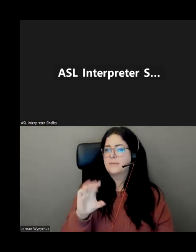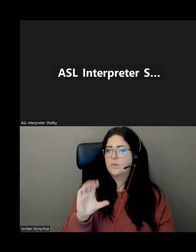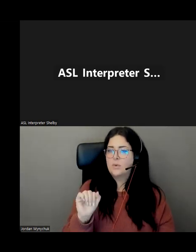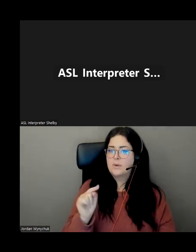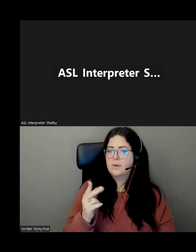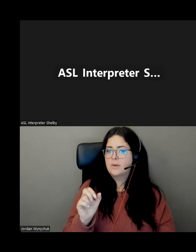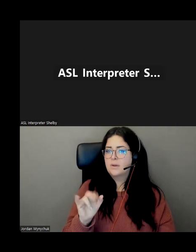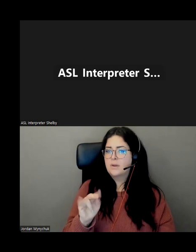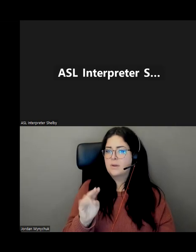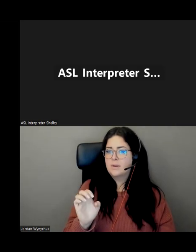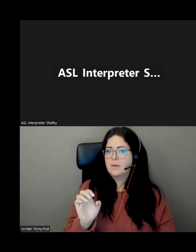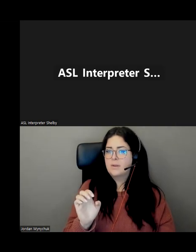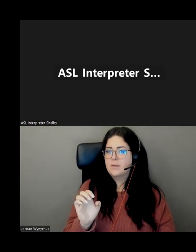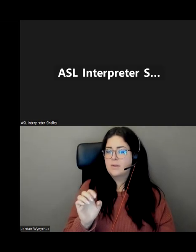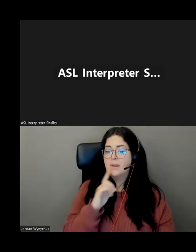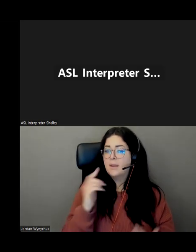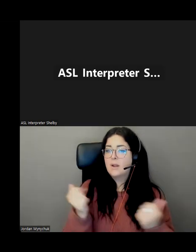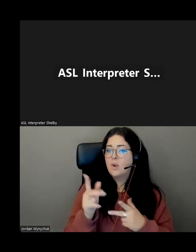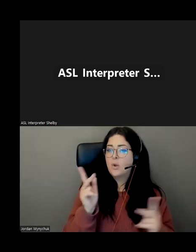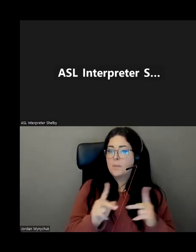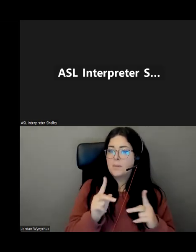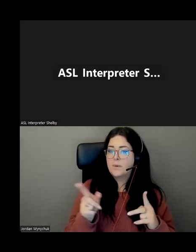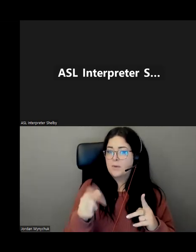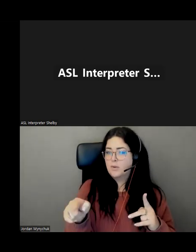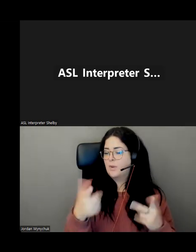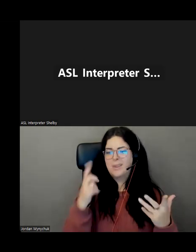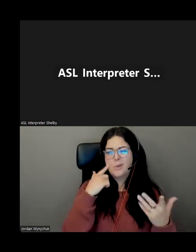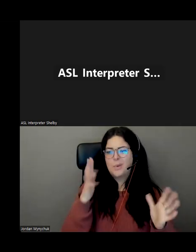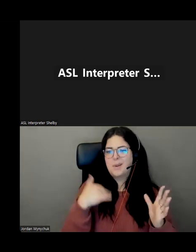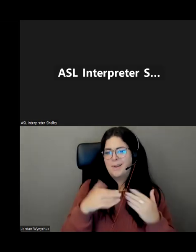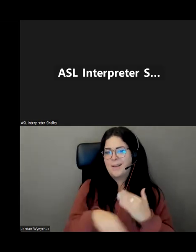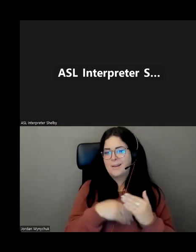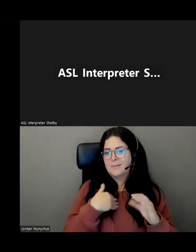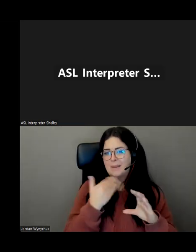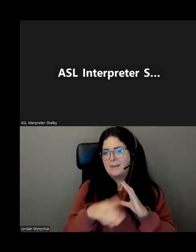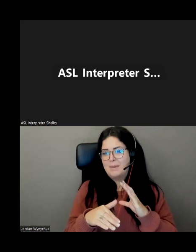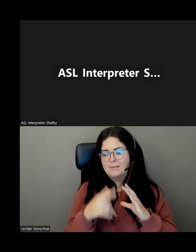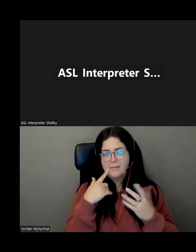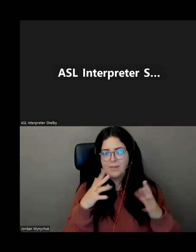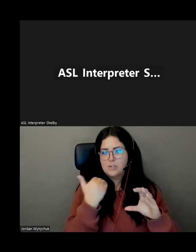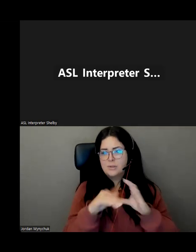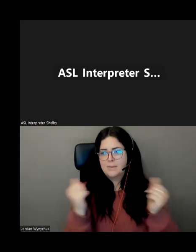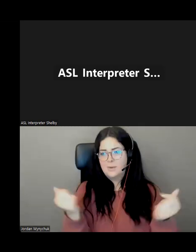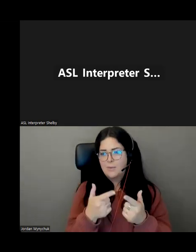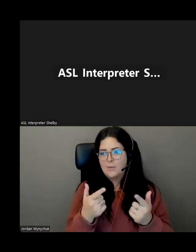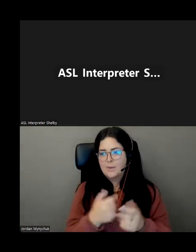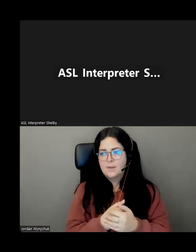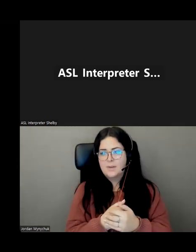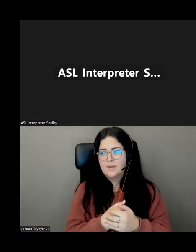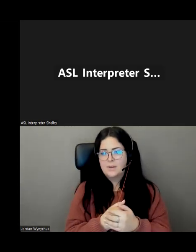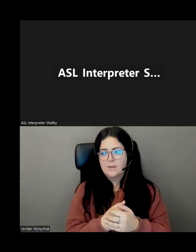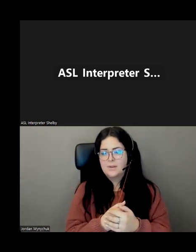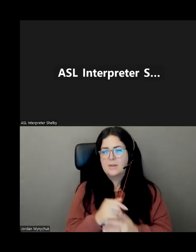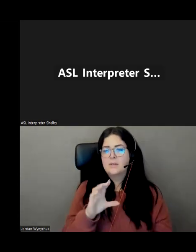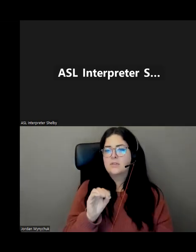and of course everybody on this call more than likely you're on my email distribution list you receive my emails so my my email is